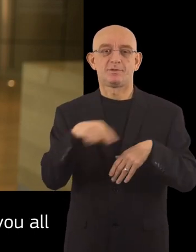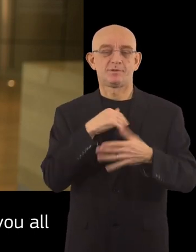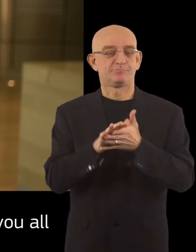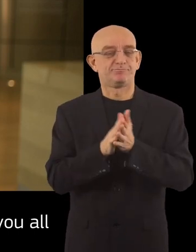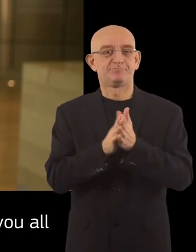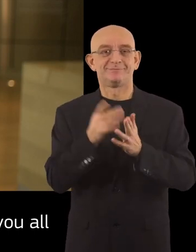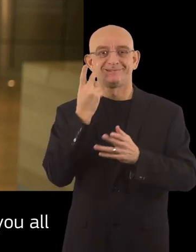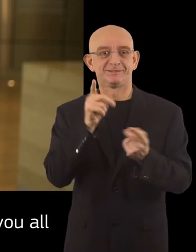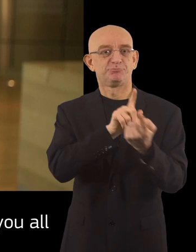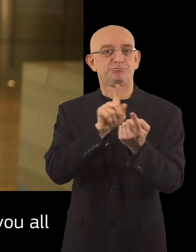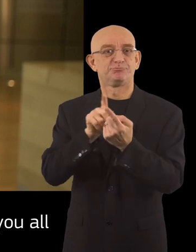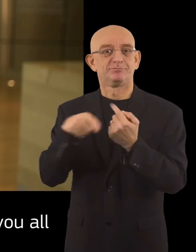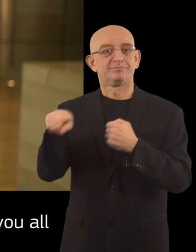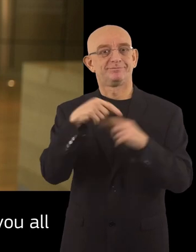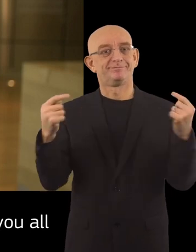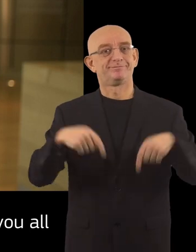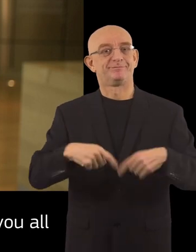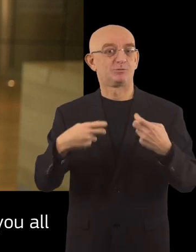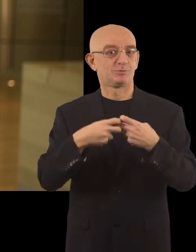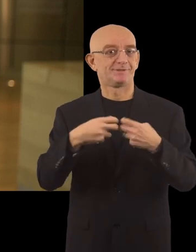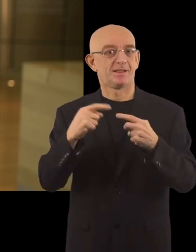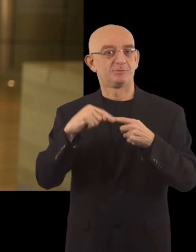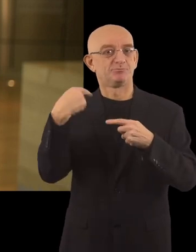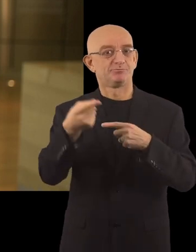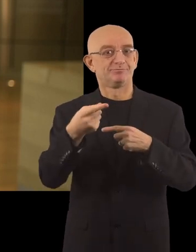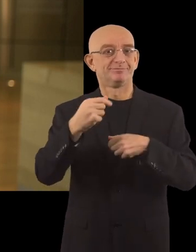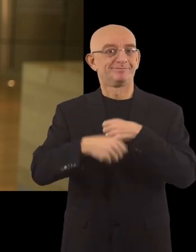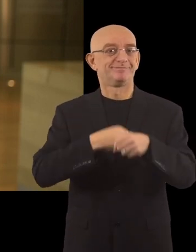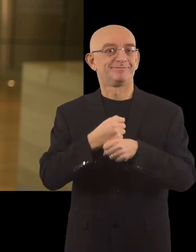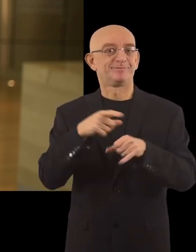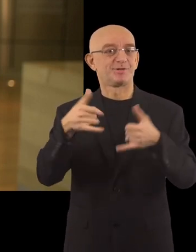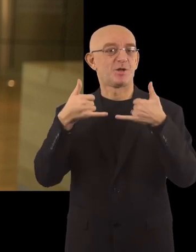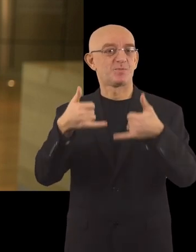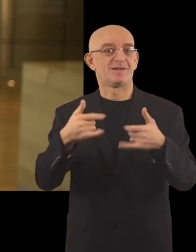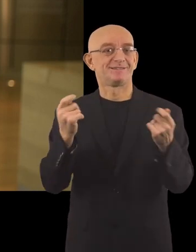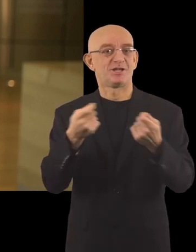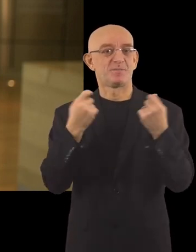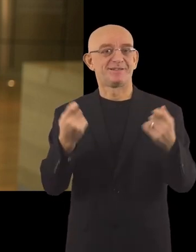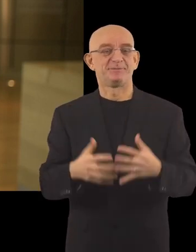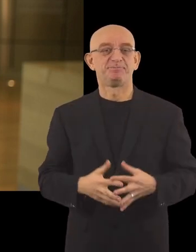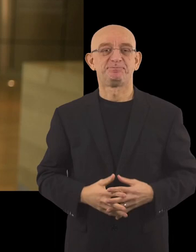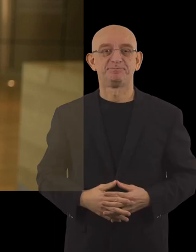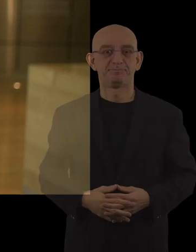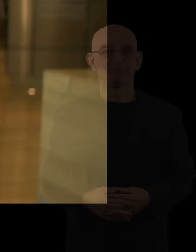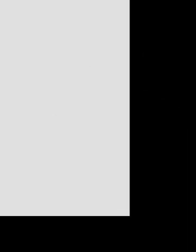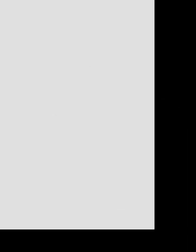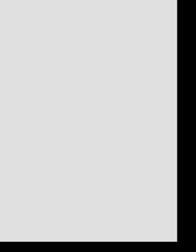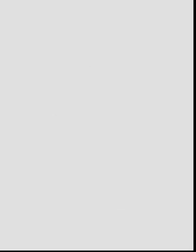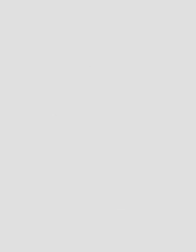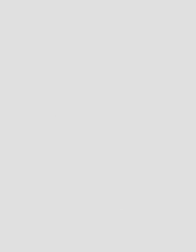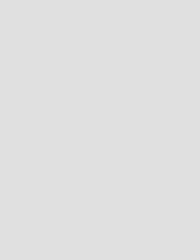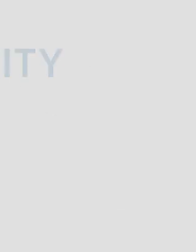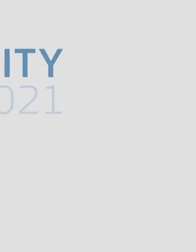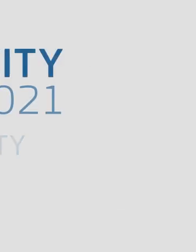Without a doubt, I look forward to meeting you all in person in Brussels for next year's award ceremony. Thank